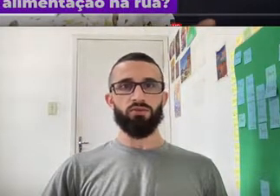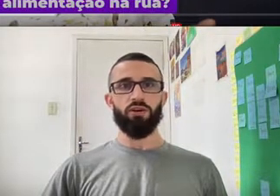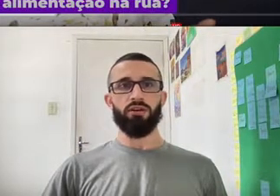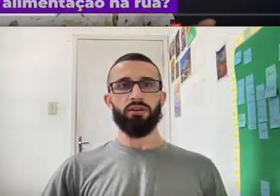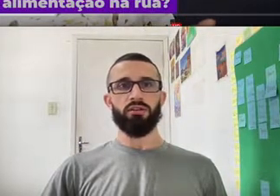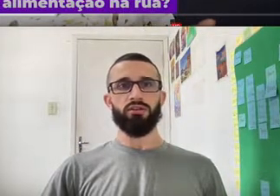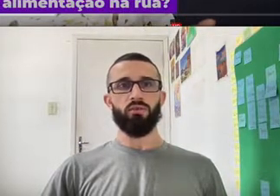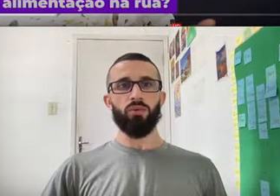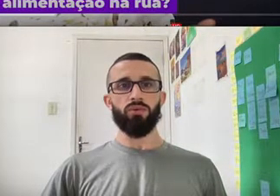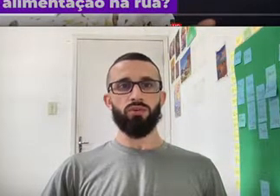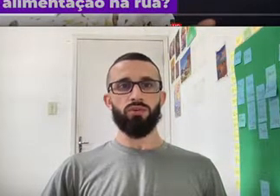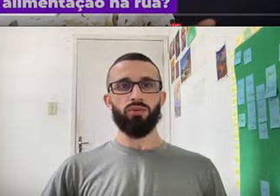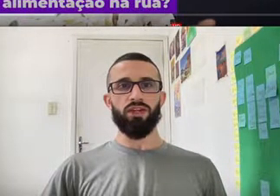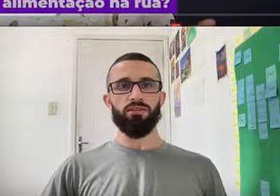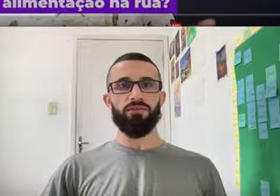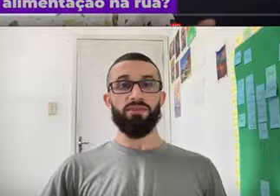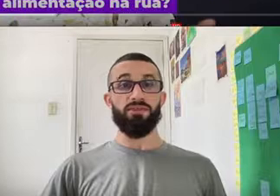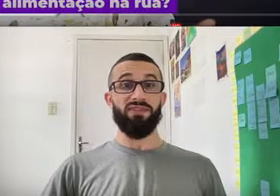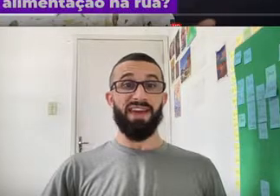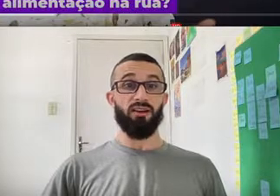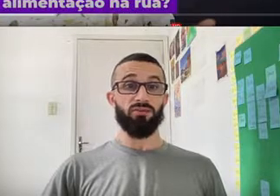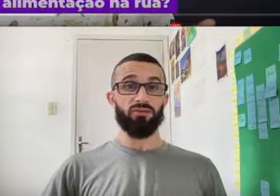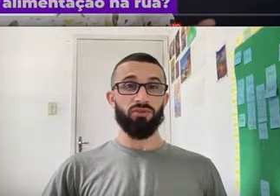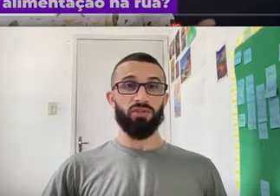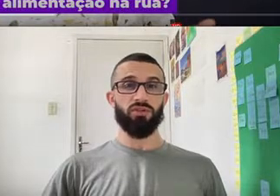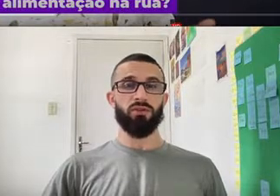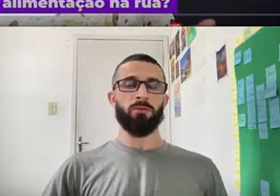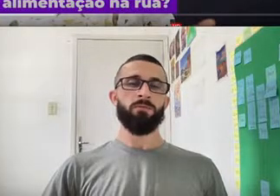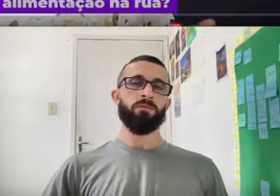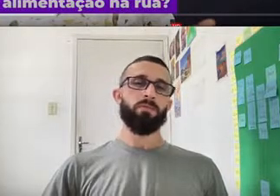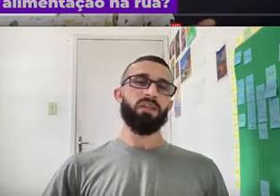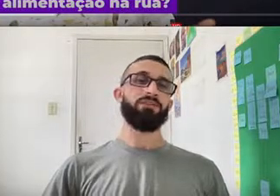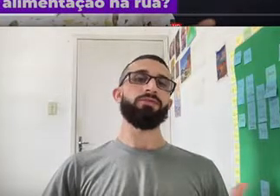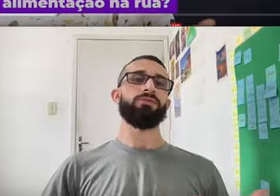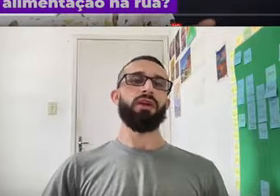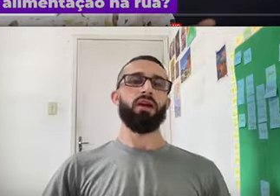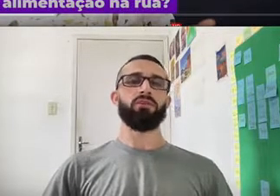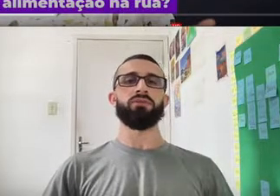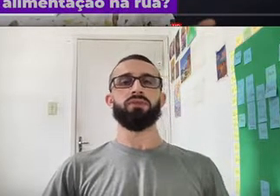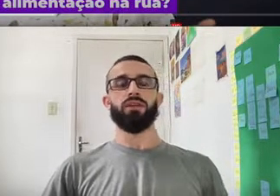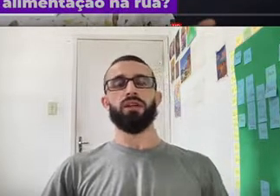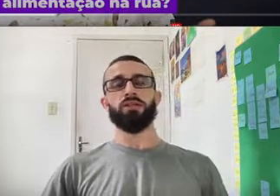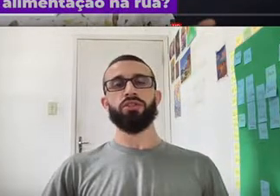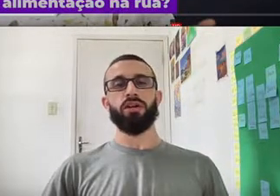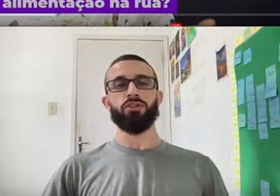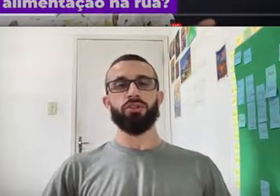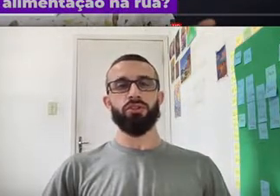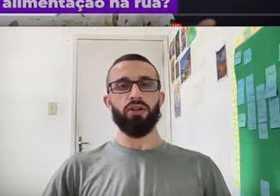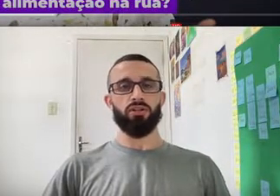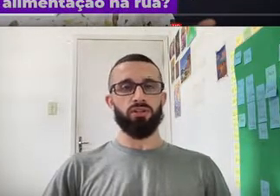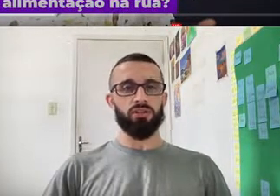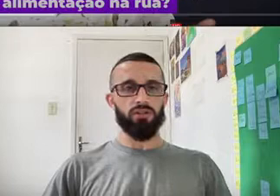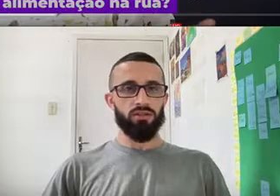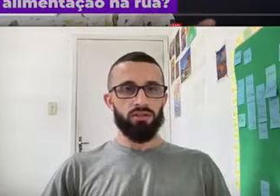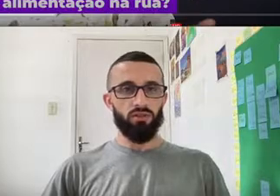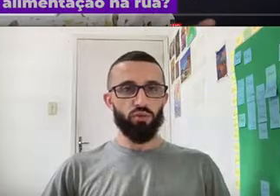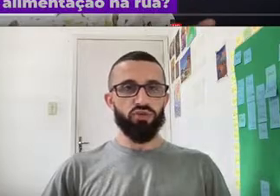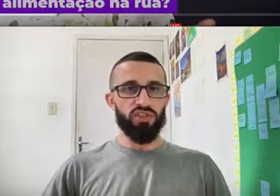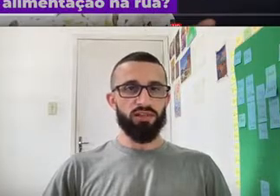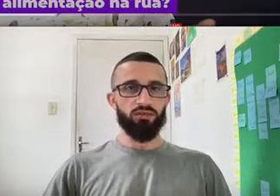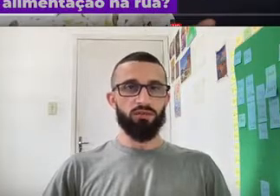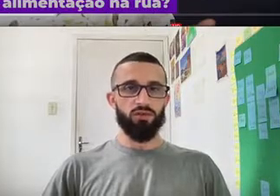200 Dólares What Would You Do If Found If You Found 200 Dólares